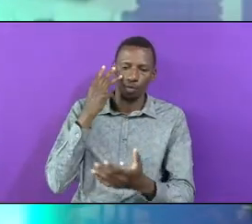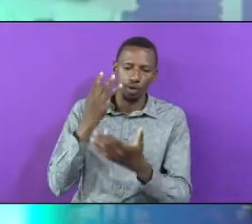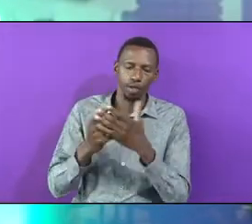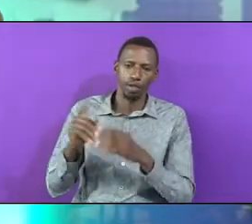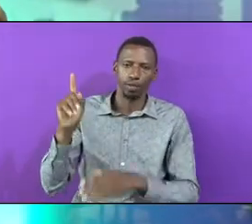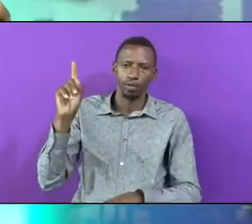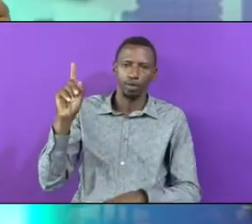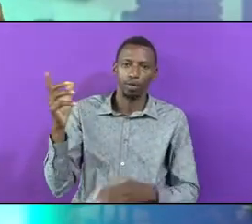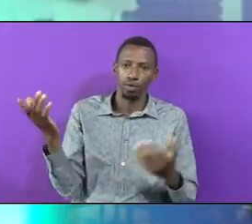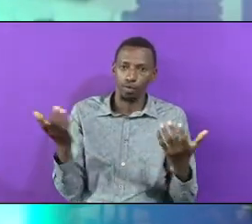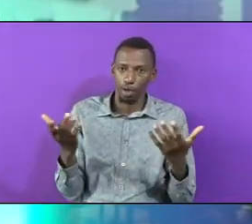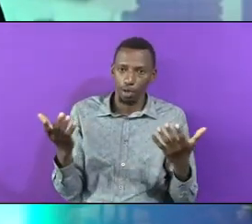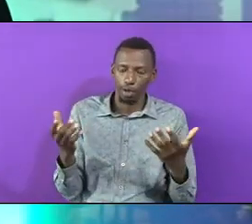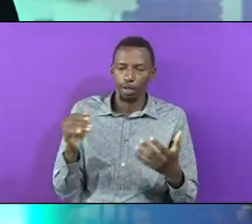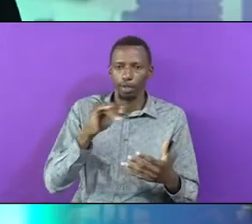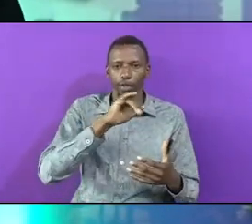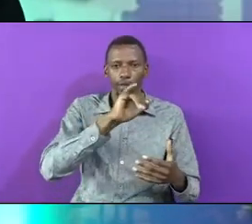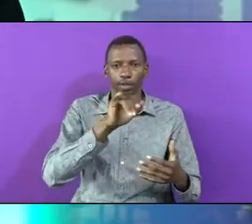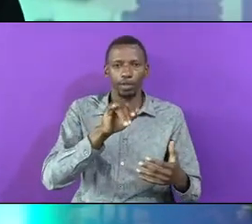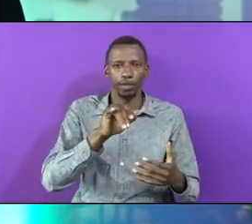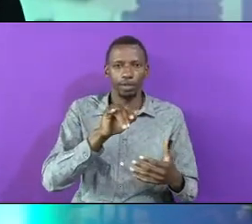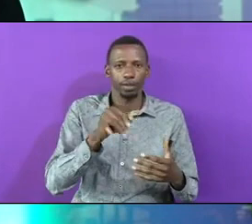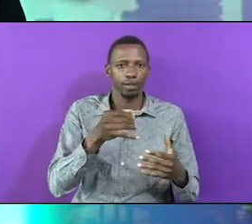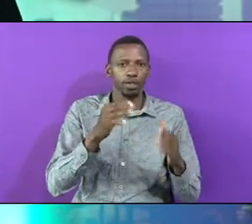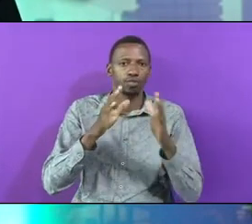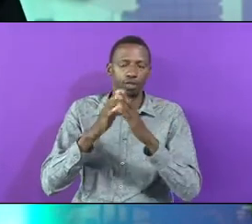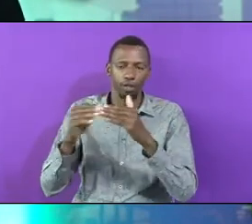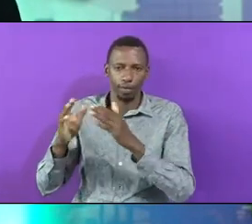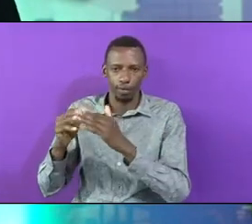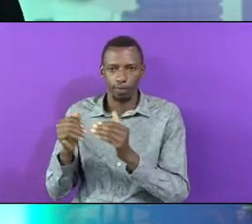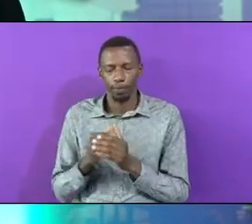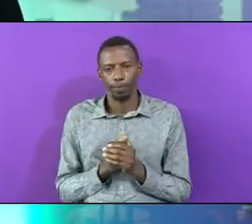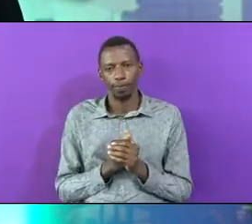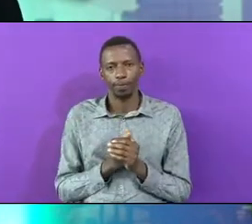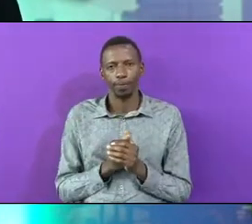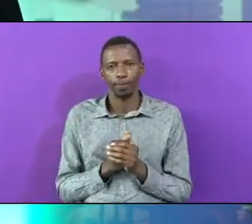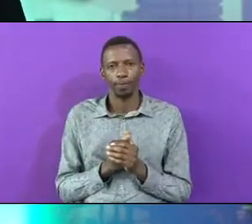Where In where Jerusalem